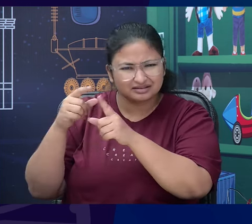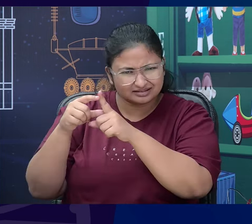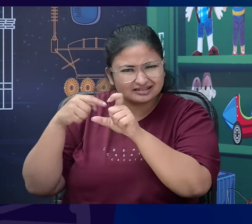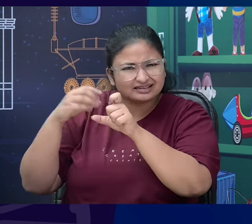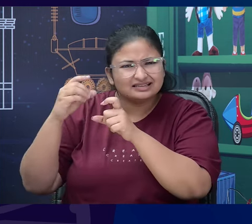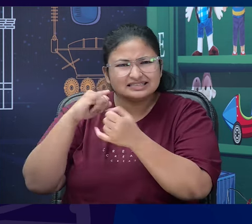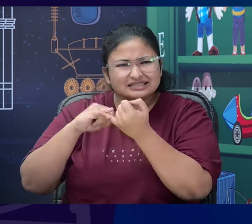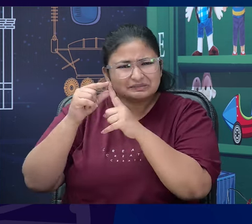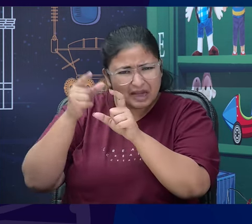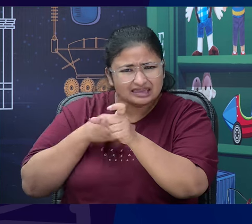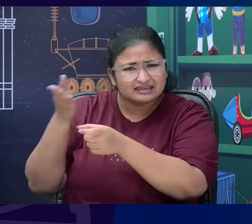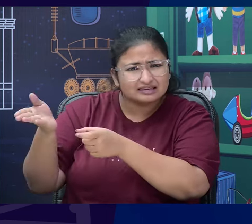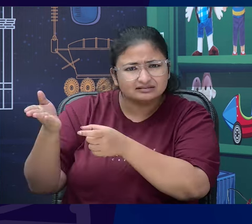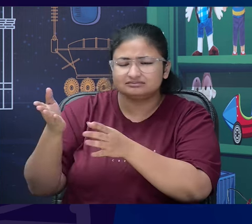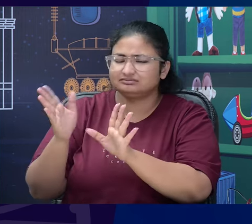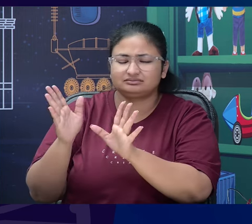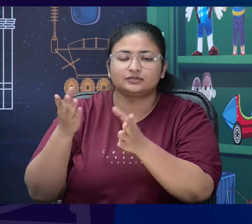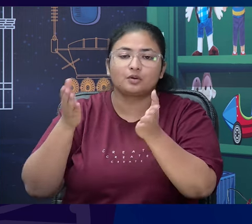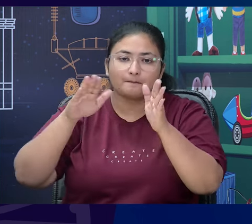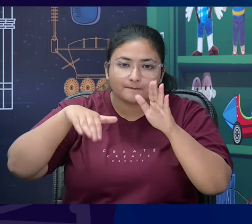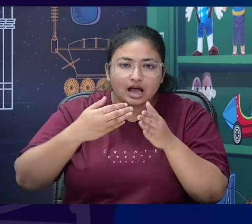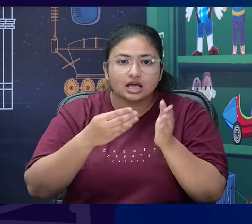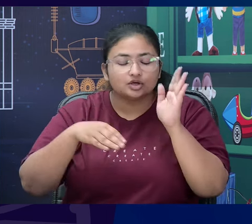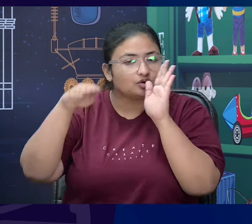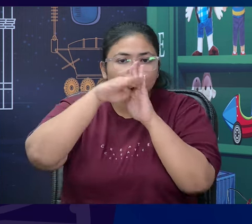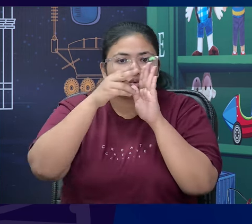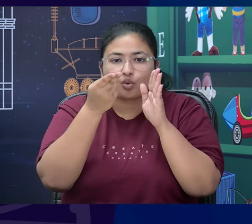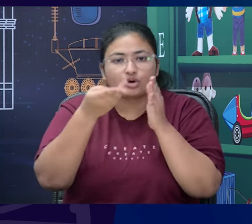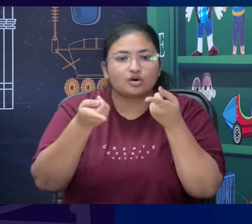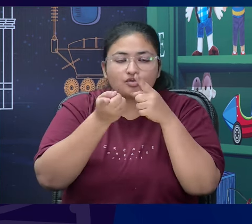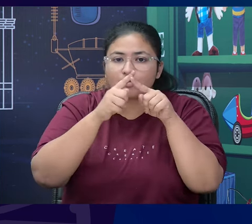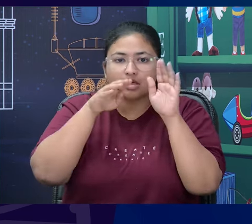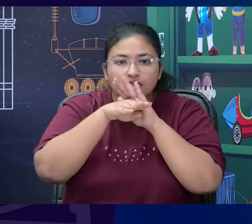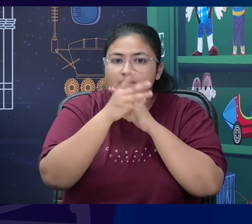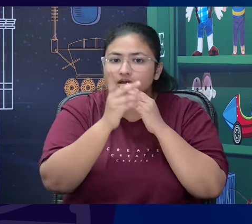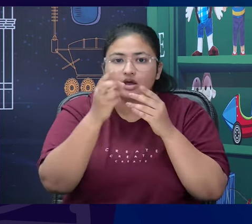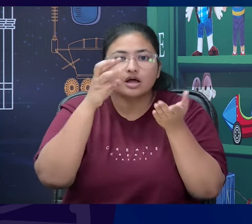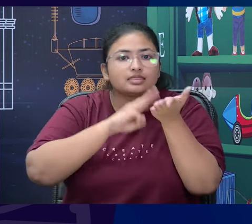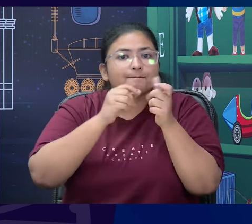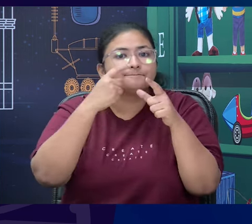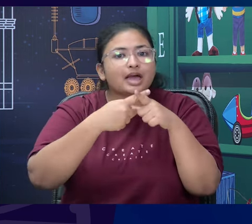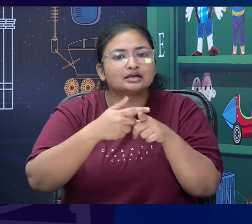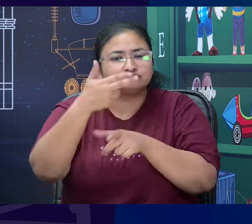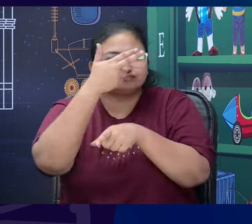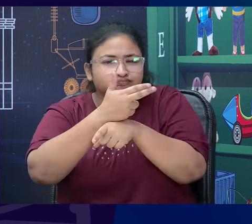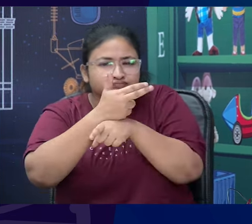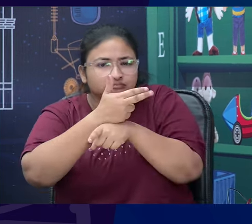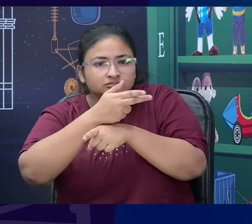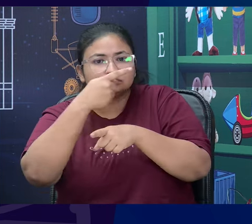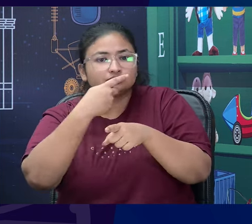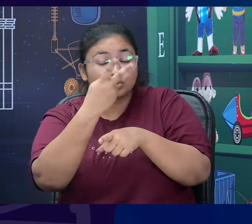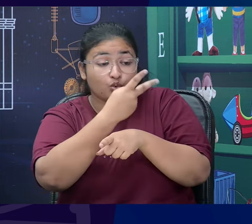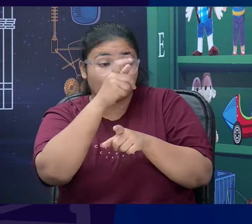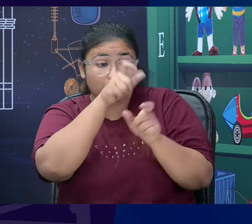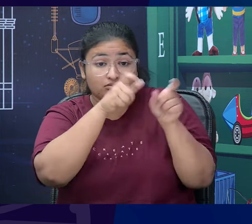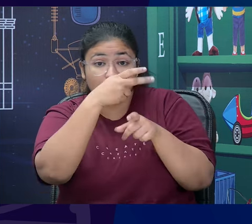Ausubal's hotel room and demands an important report about the new missiles. With a gun in hand Max threatens Ausubal determined